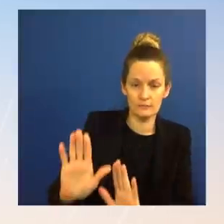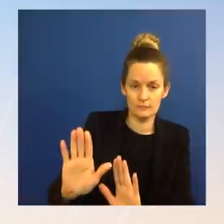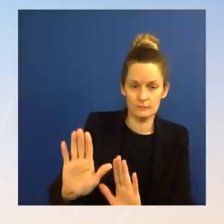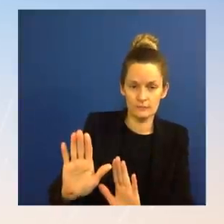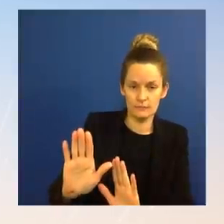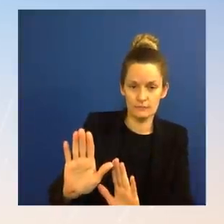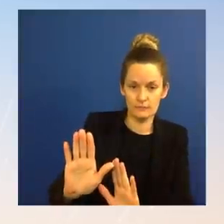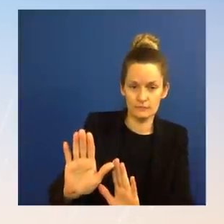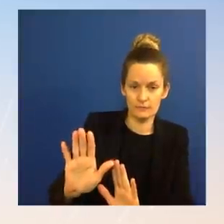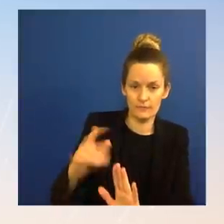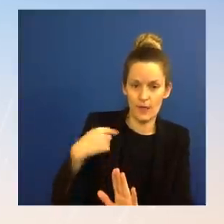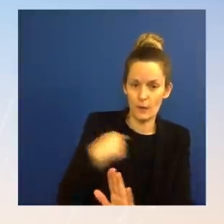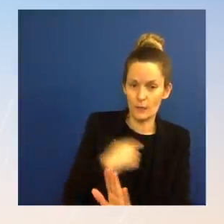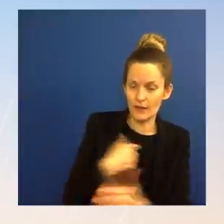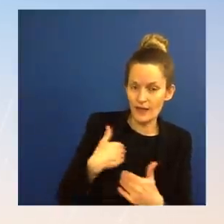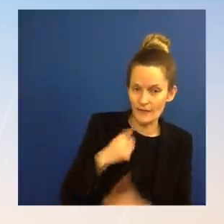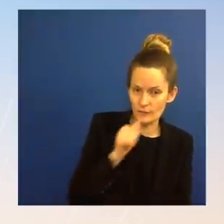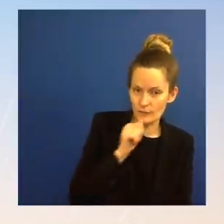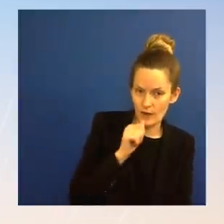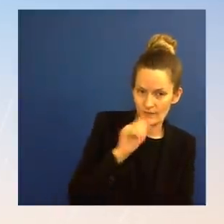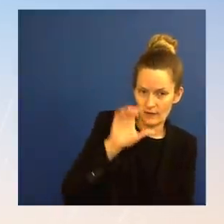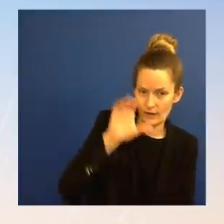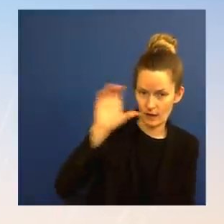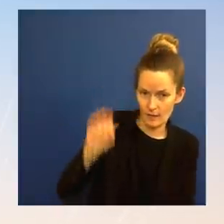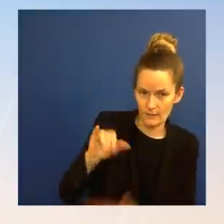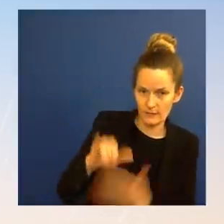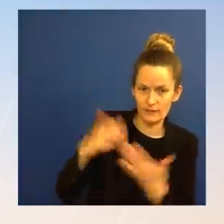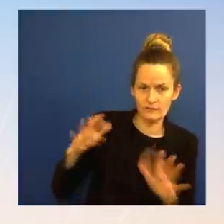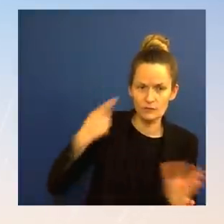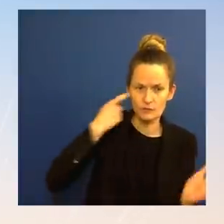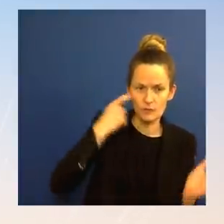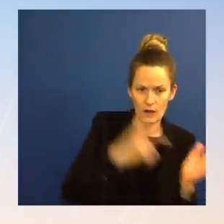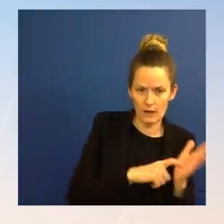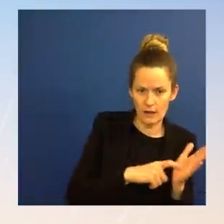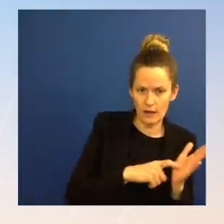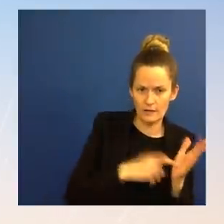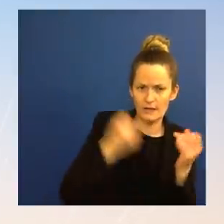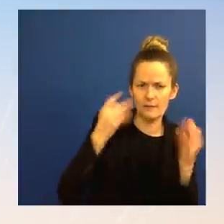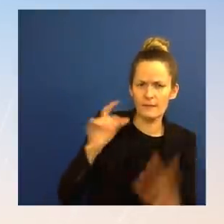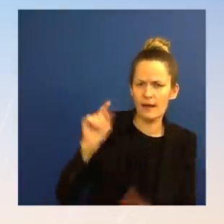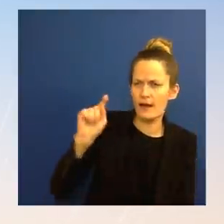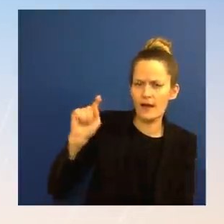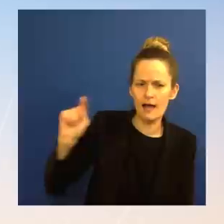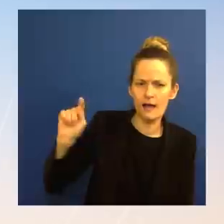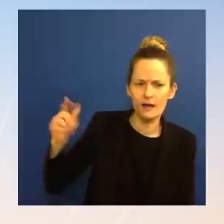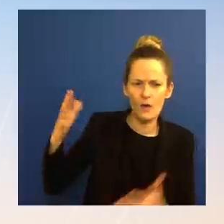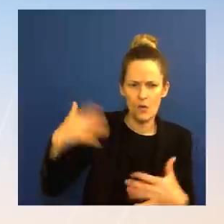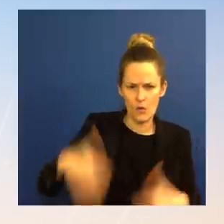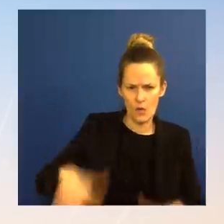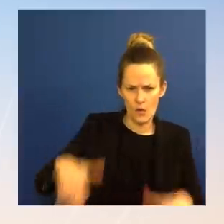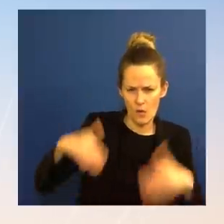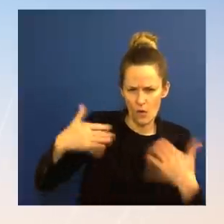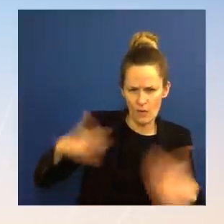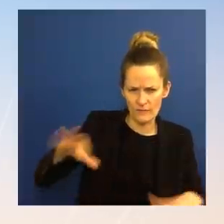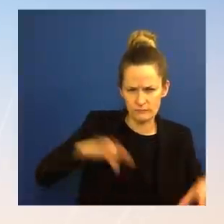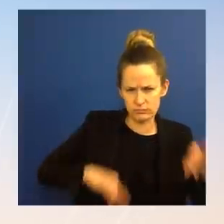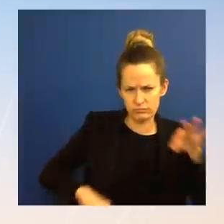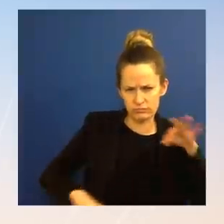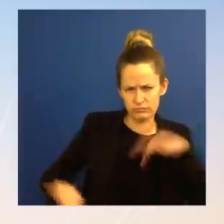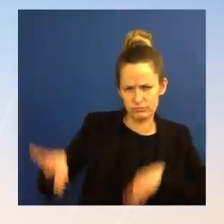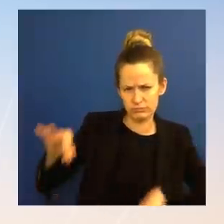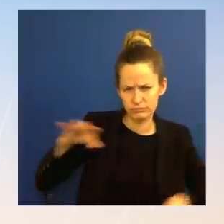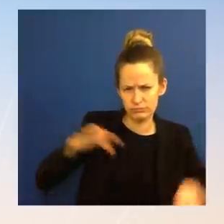recognize that many of them are making record profits. We see that that is all publicly available data. They have